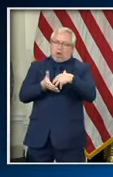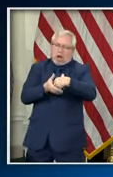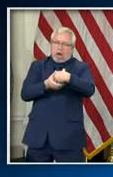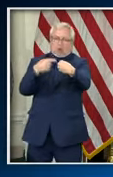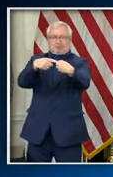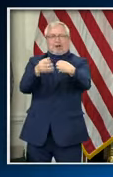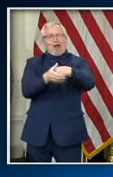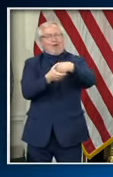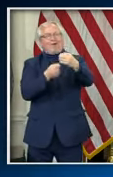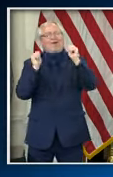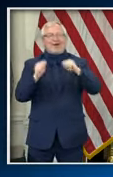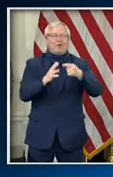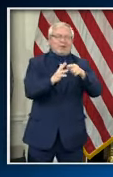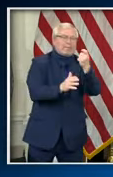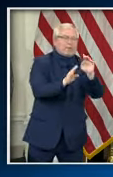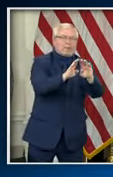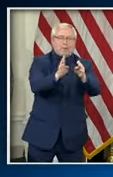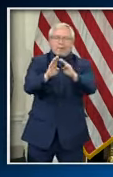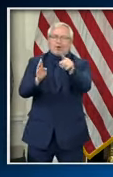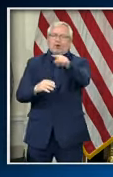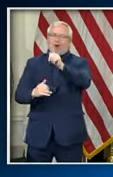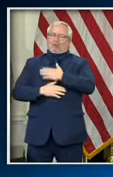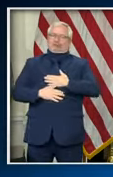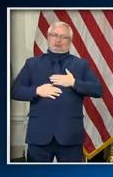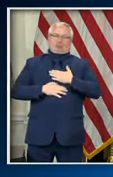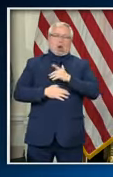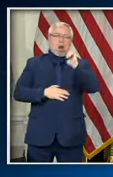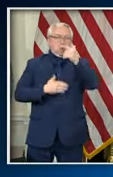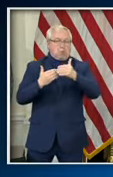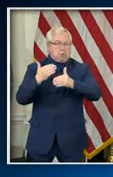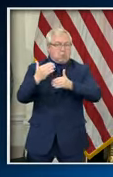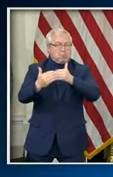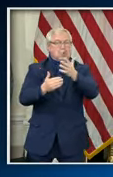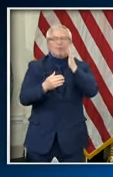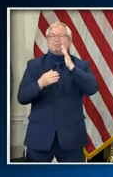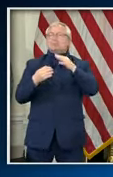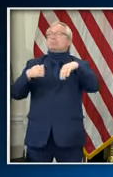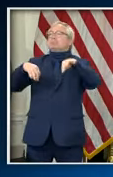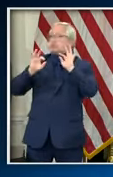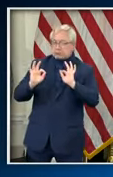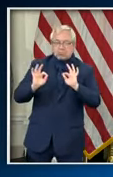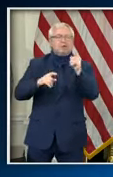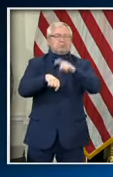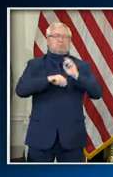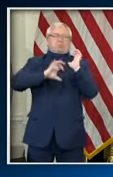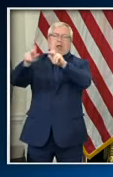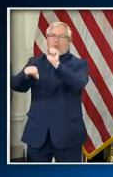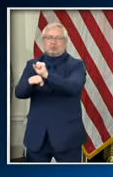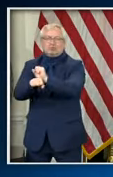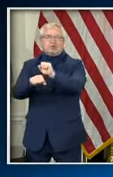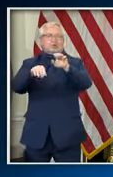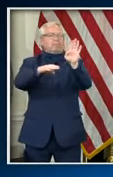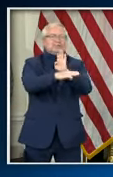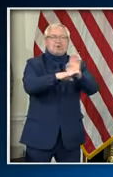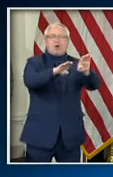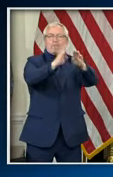in order to safely get people back to work to safely get our small businesses back open again to